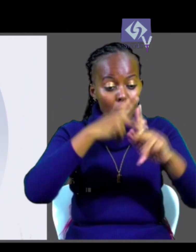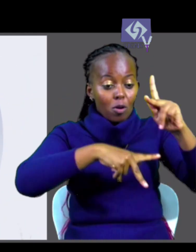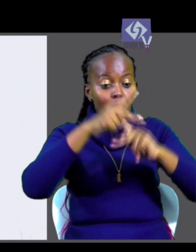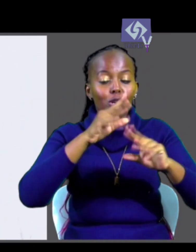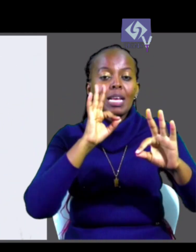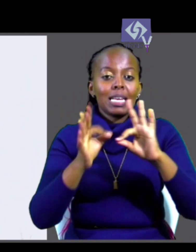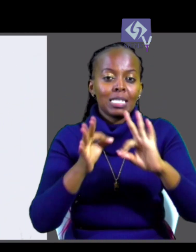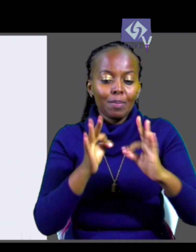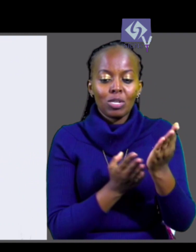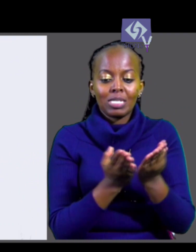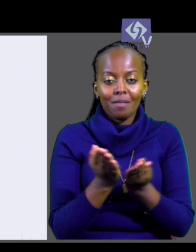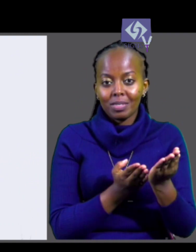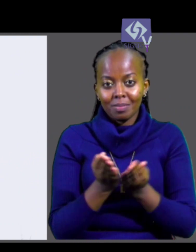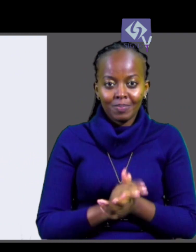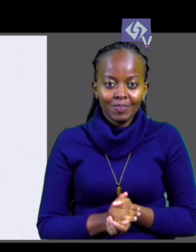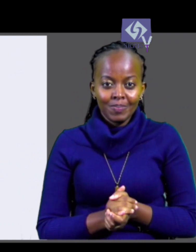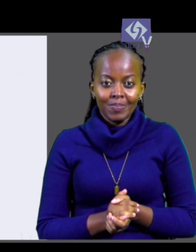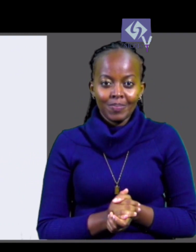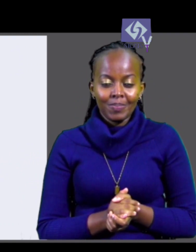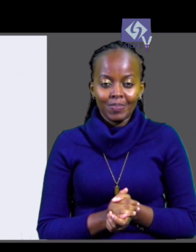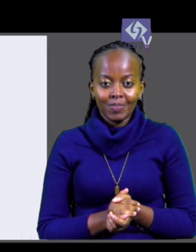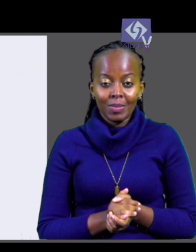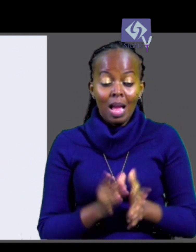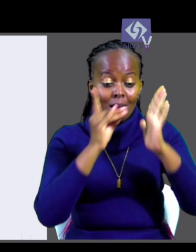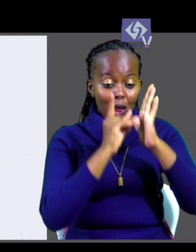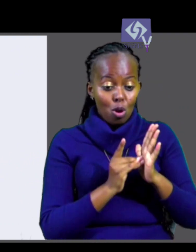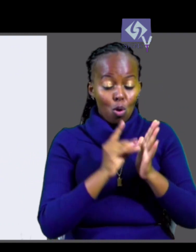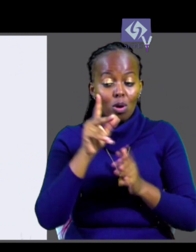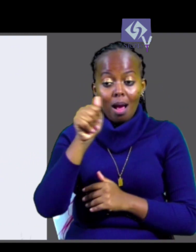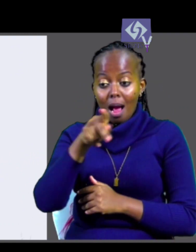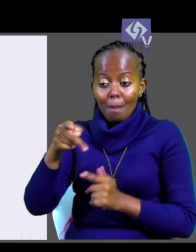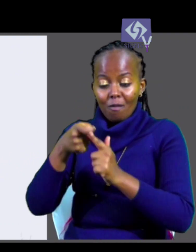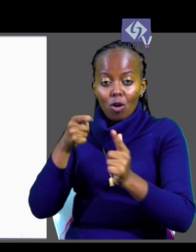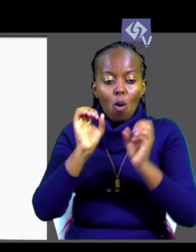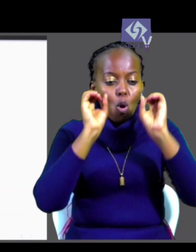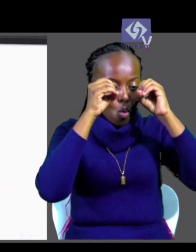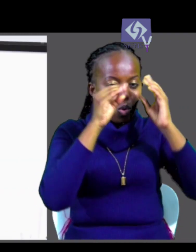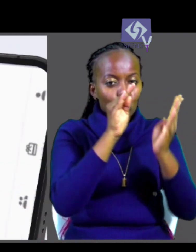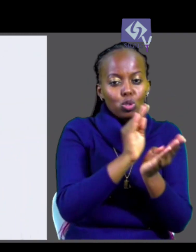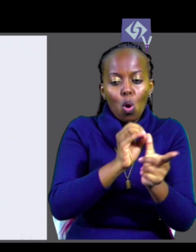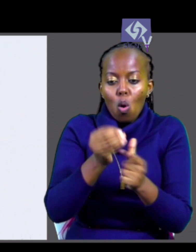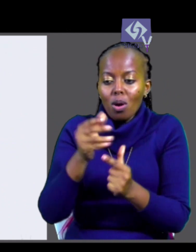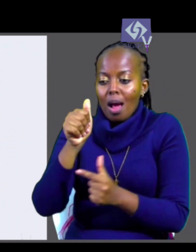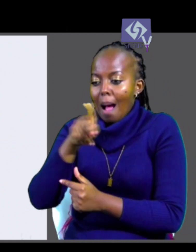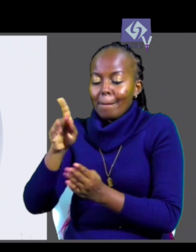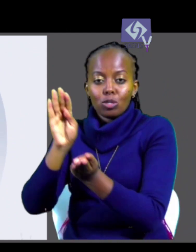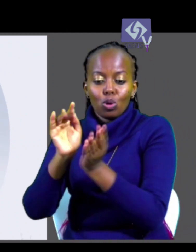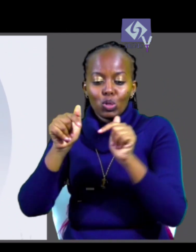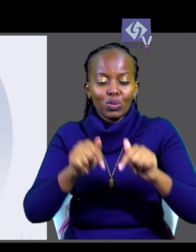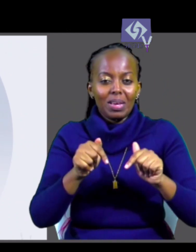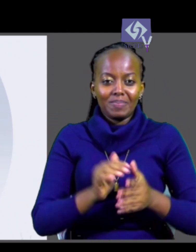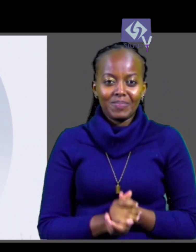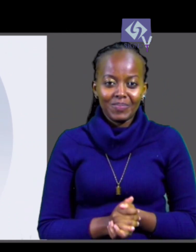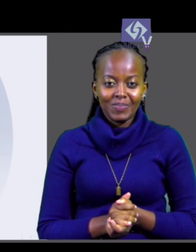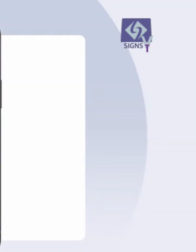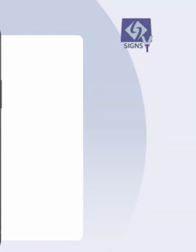to a meeting when they can go for that job interview a deaf person now has a choice on when to